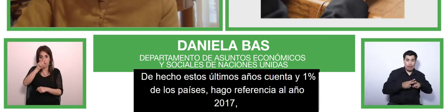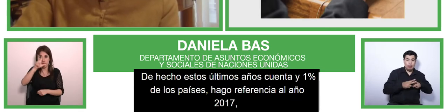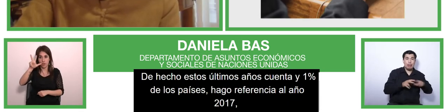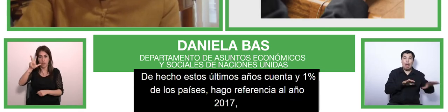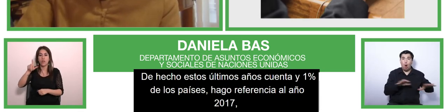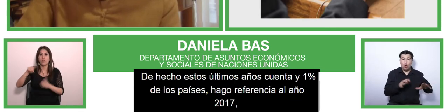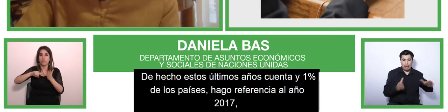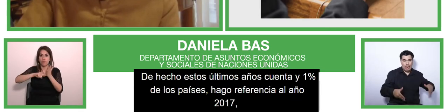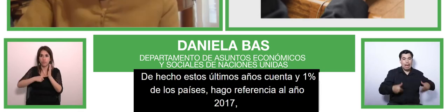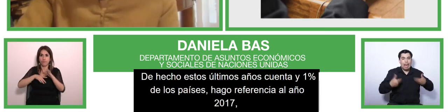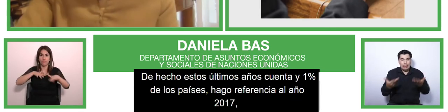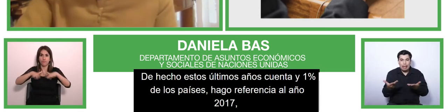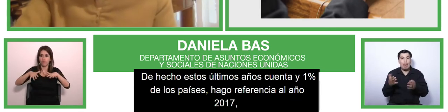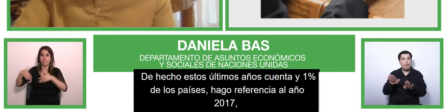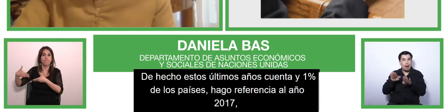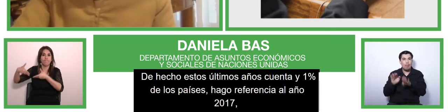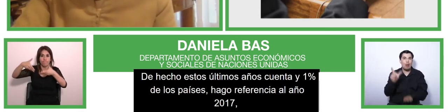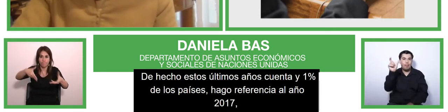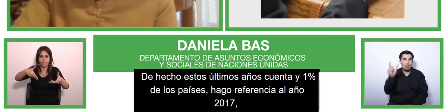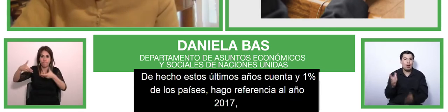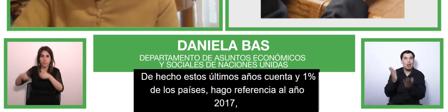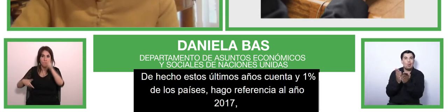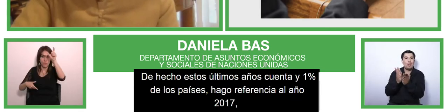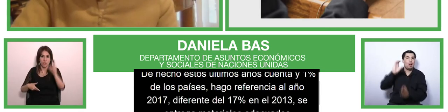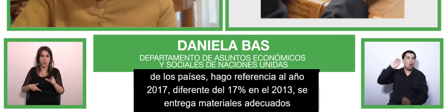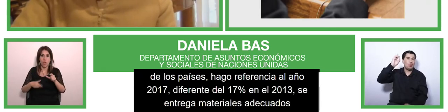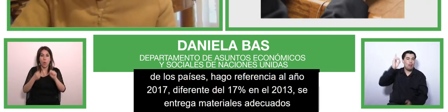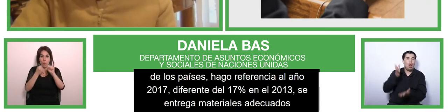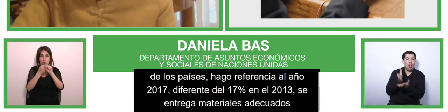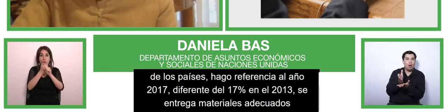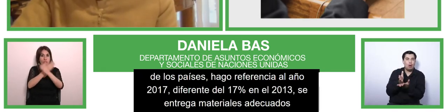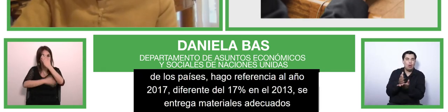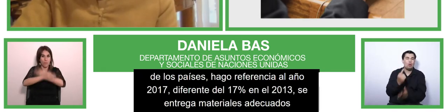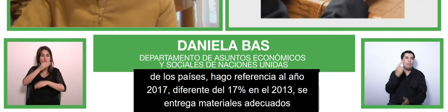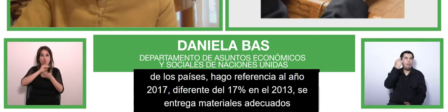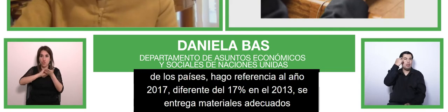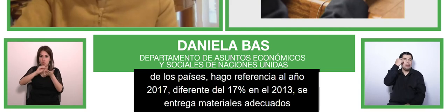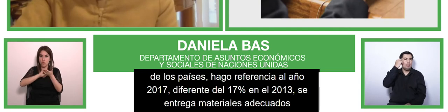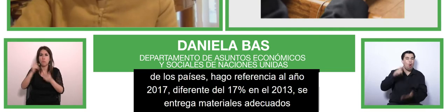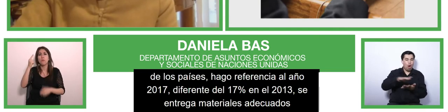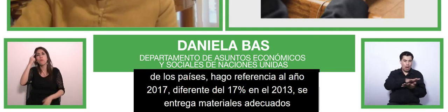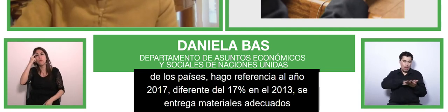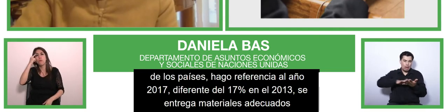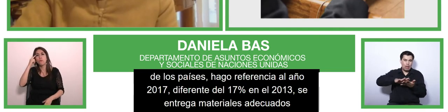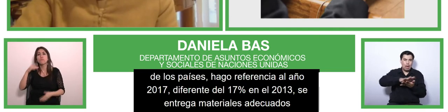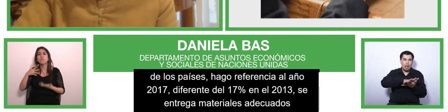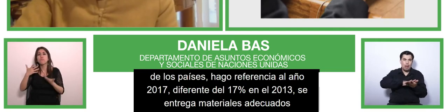schools so let me give you a couple of examples what i mean by accessible materials